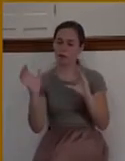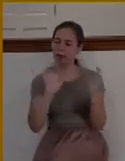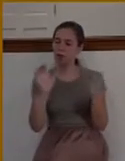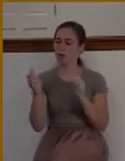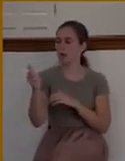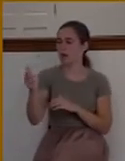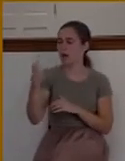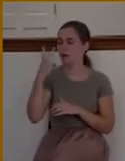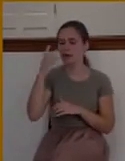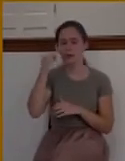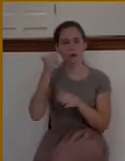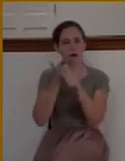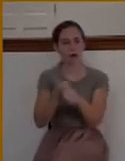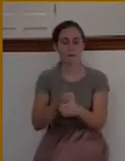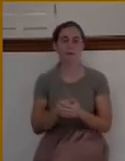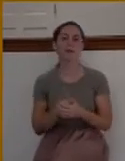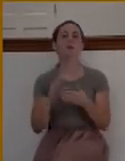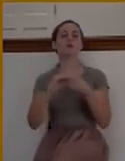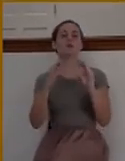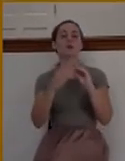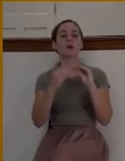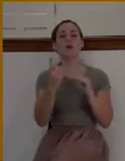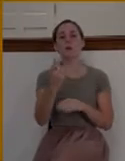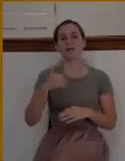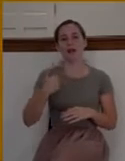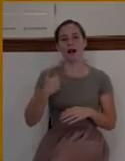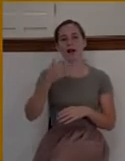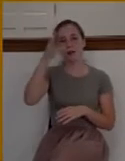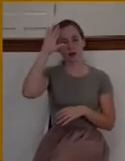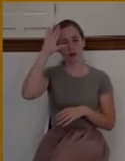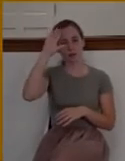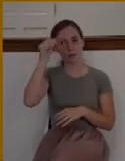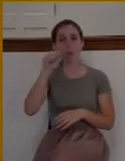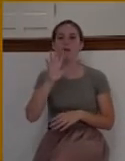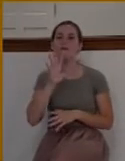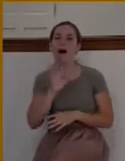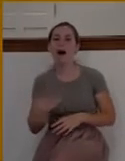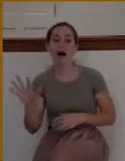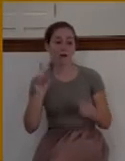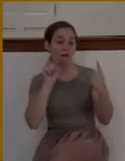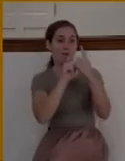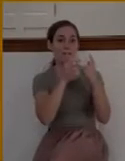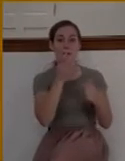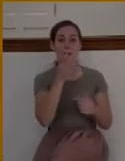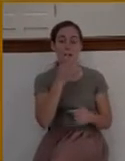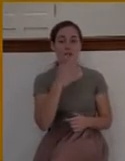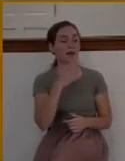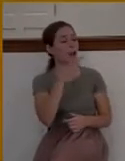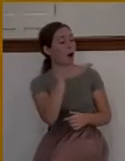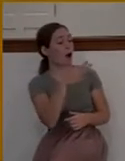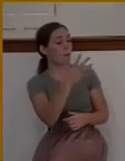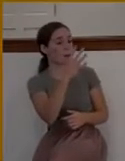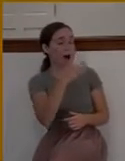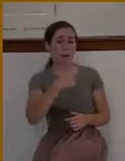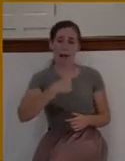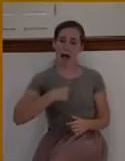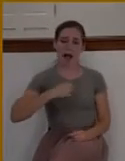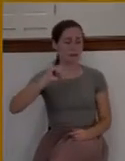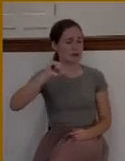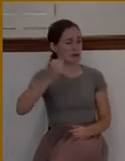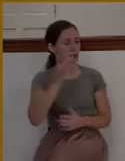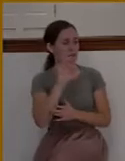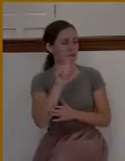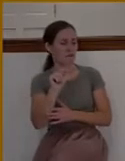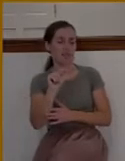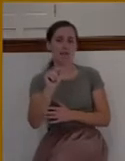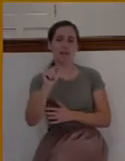boy came to his mother one day, a little five-year-old boy. And he said, Mom, I am 10 feet tall. And she said, Jimmy, you're not